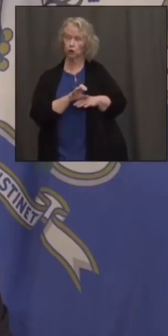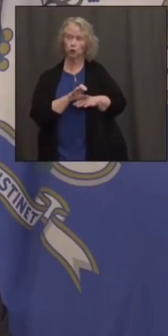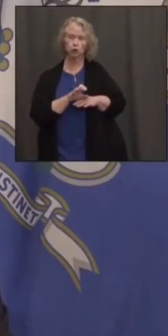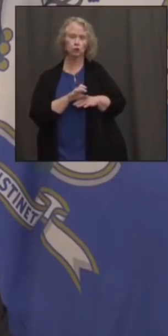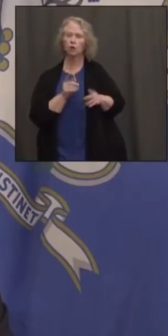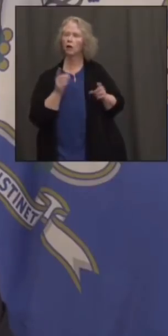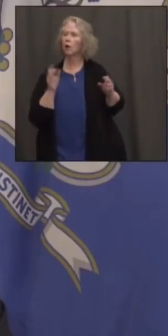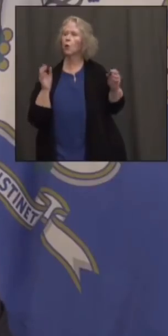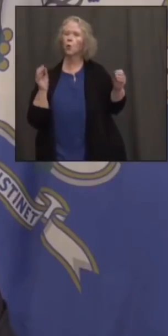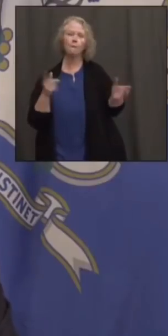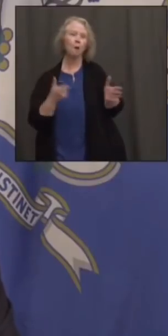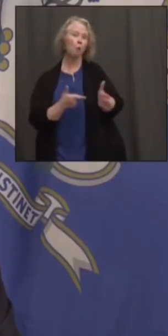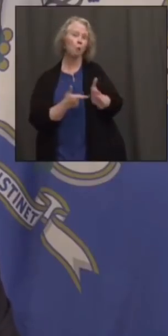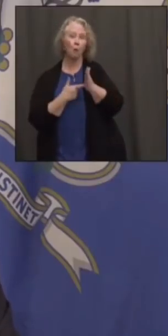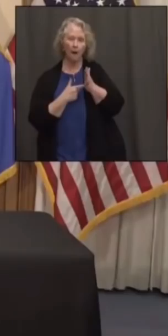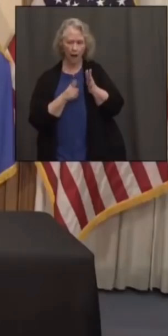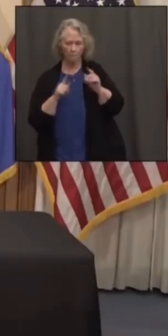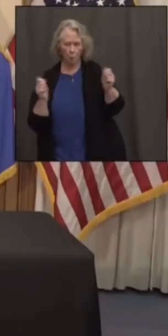it, but everybody wore a mask.